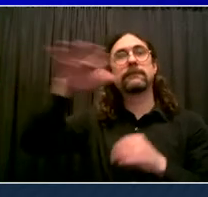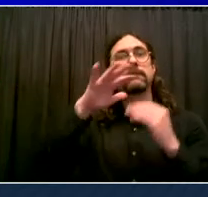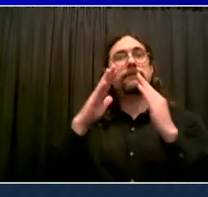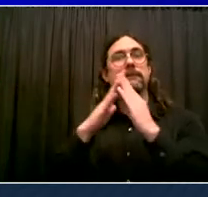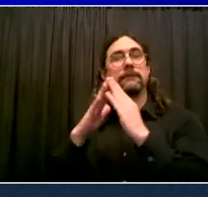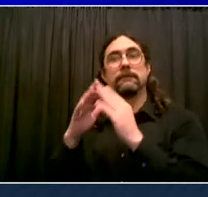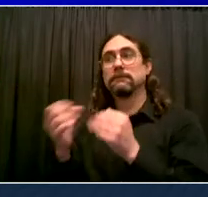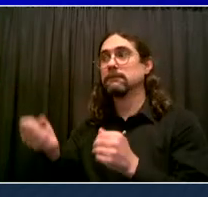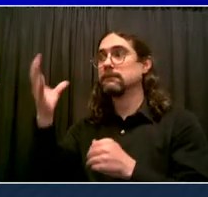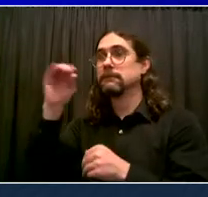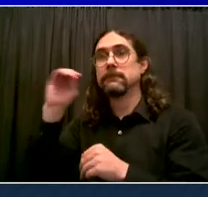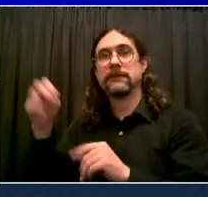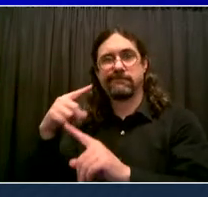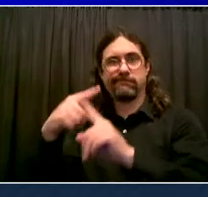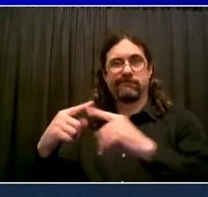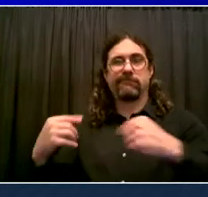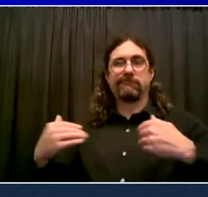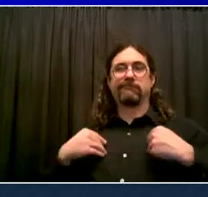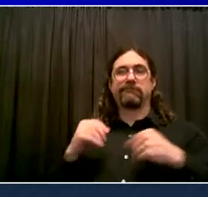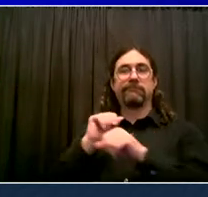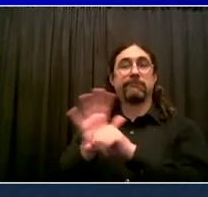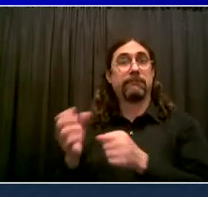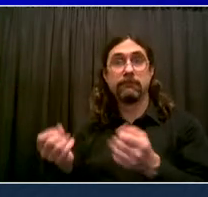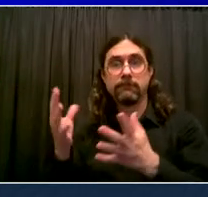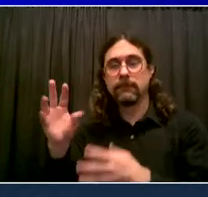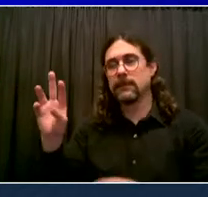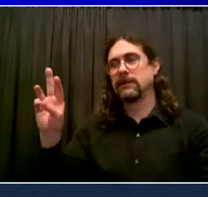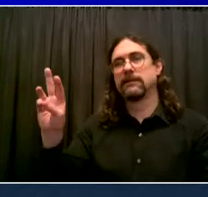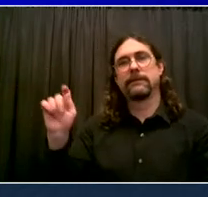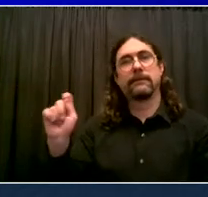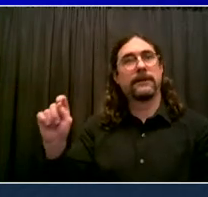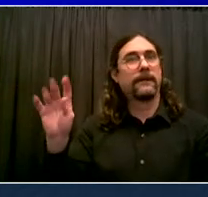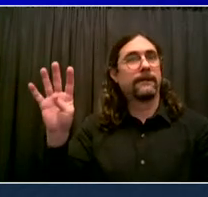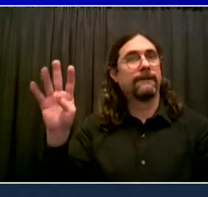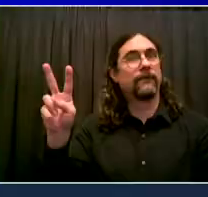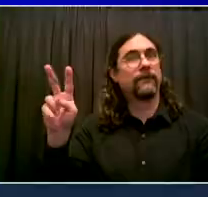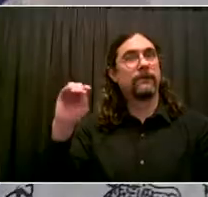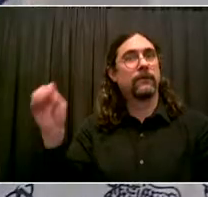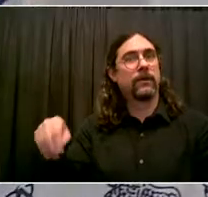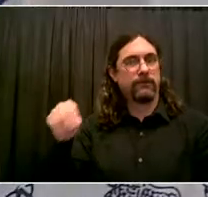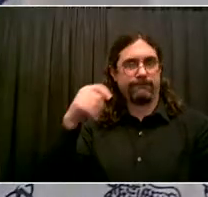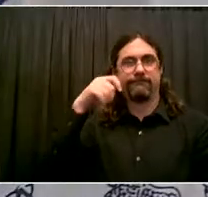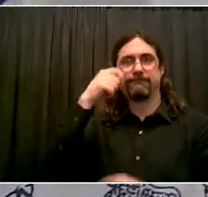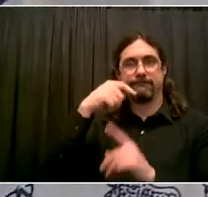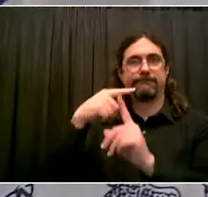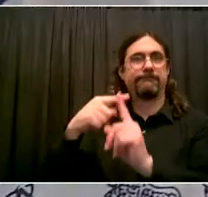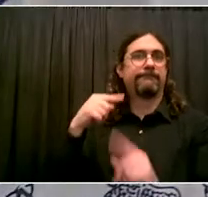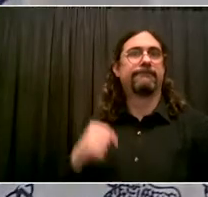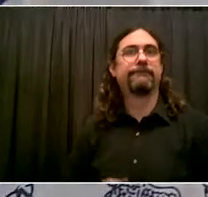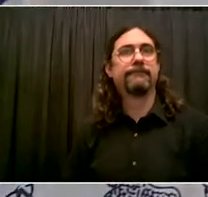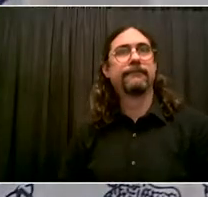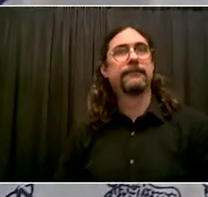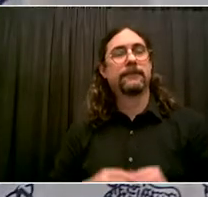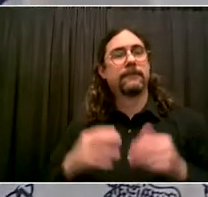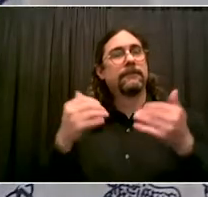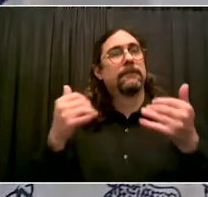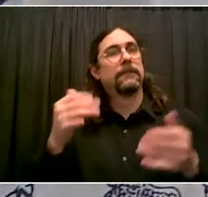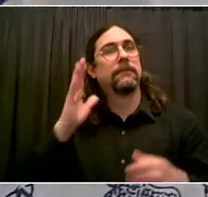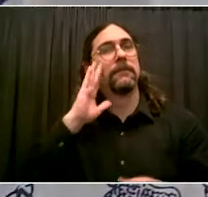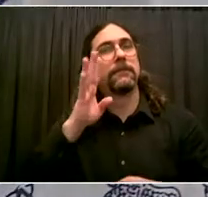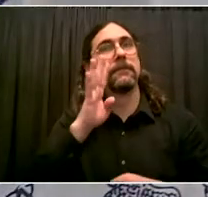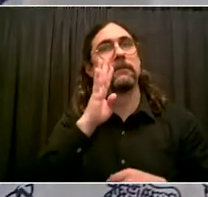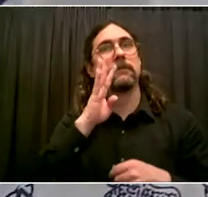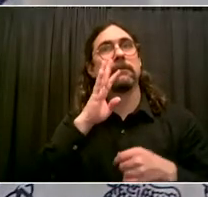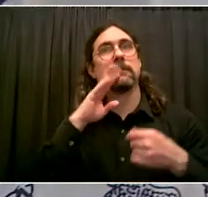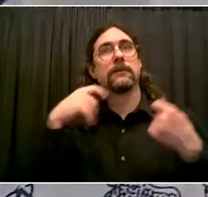report on a seven-day rolling average, 6.42%. Okay, I'm going to say a few words in Spanish, and the topic is the